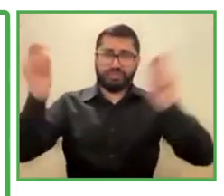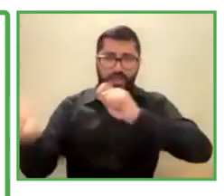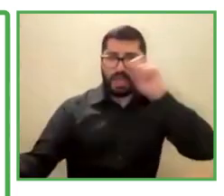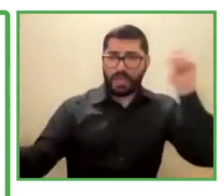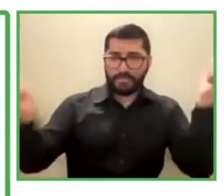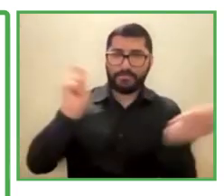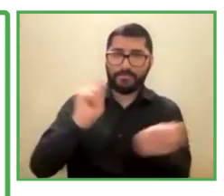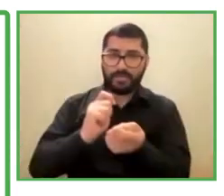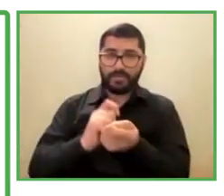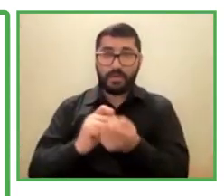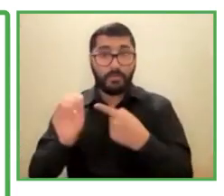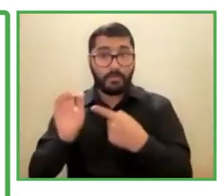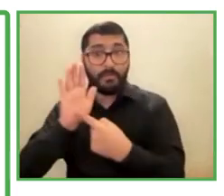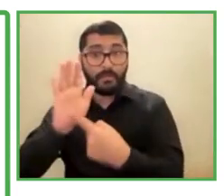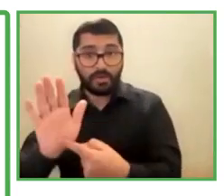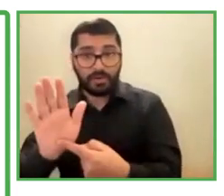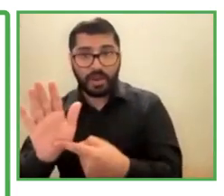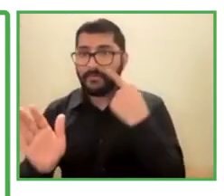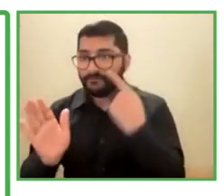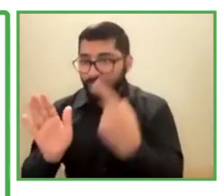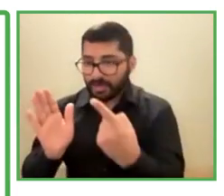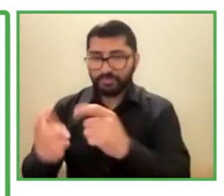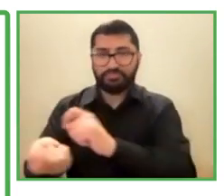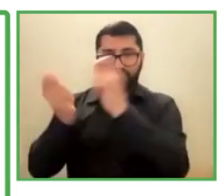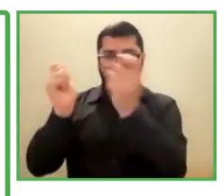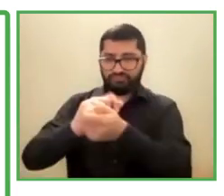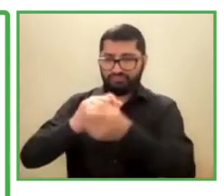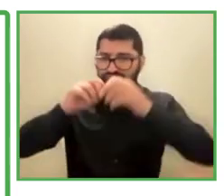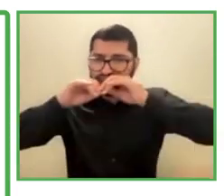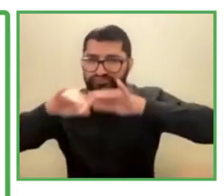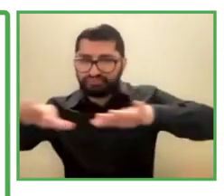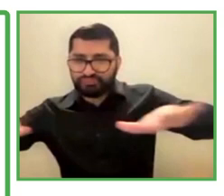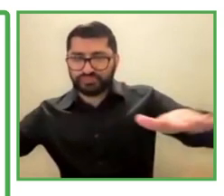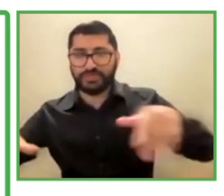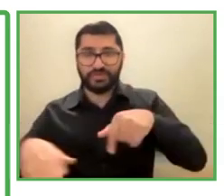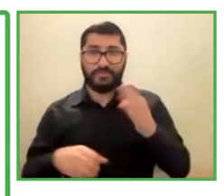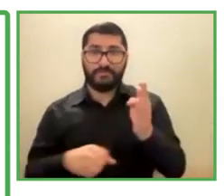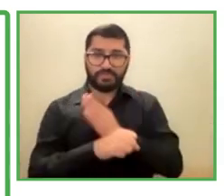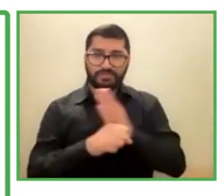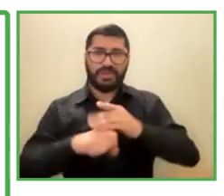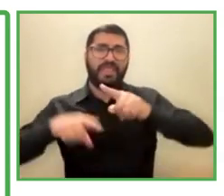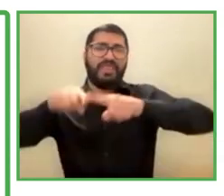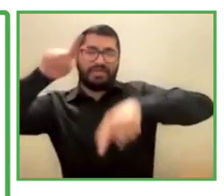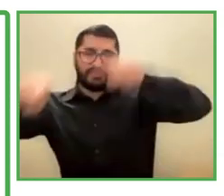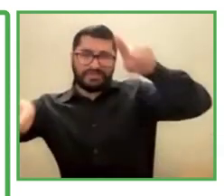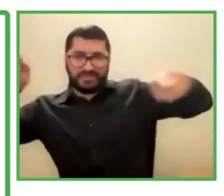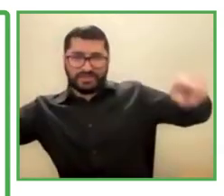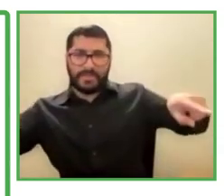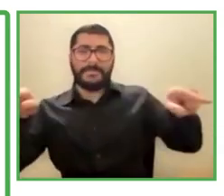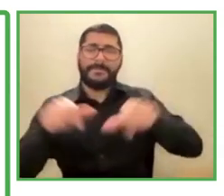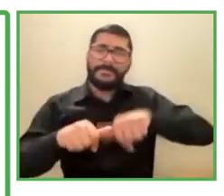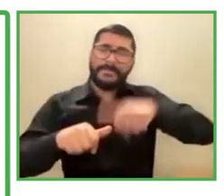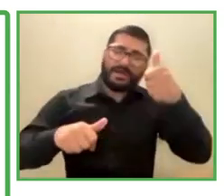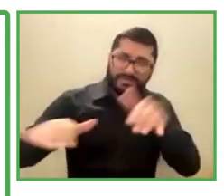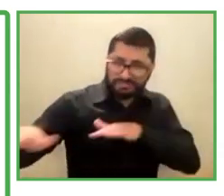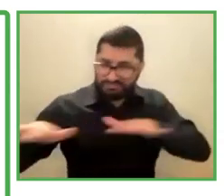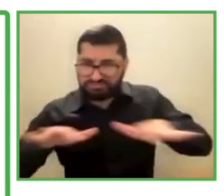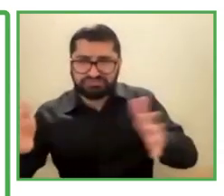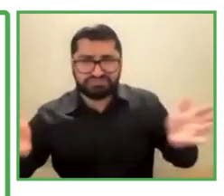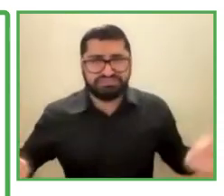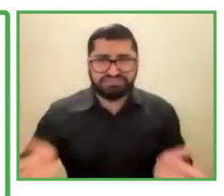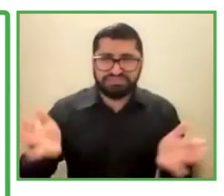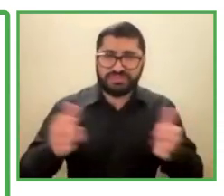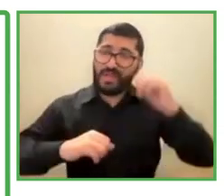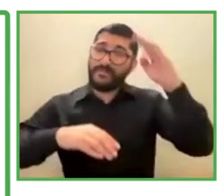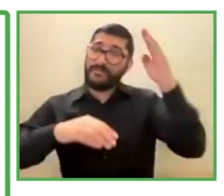as the pandemic has showed. Diverse companies are much more productive. Diverse companies have better inclusion. Companies that